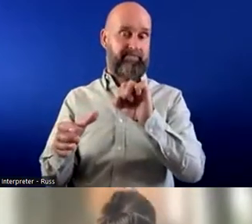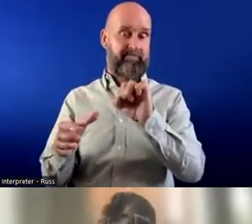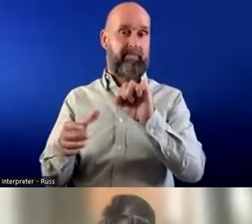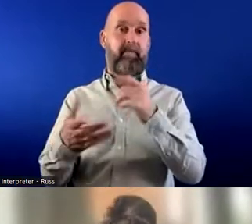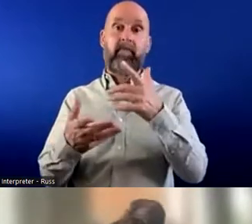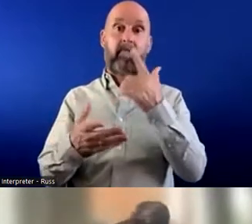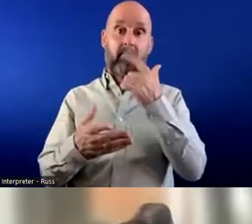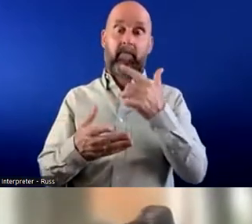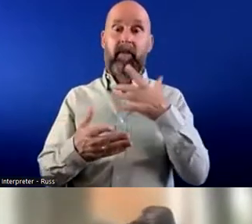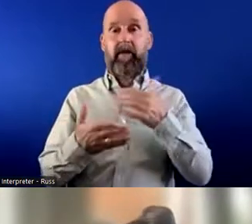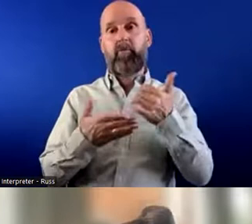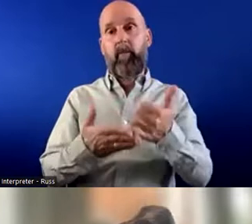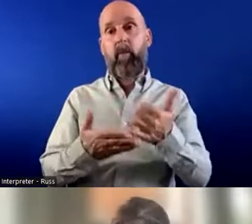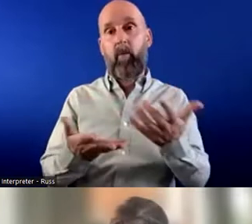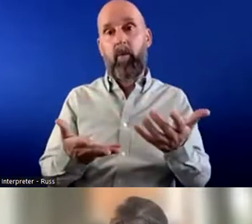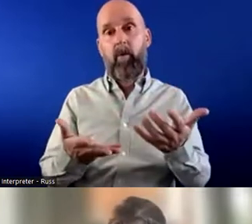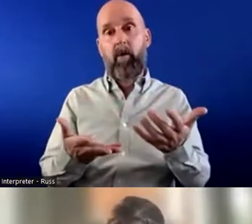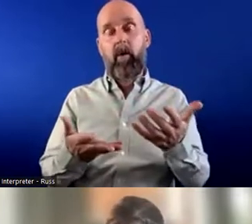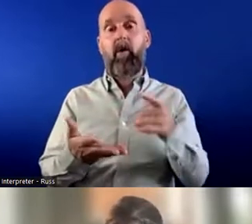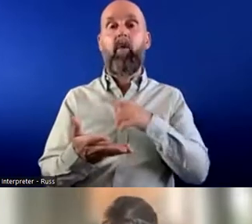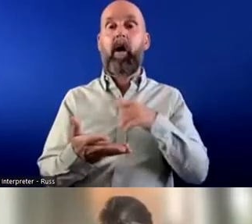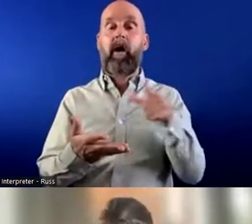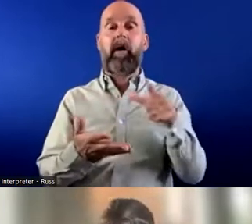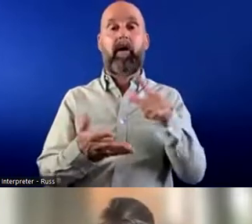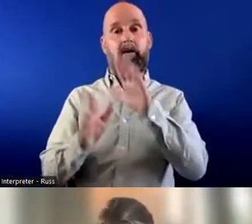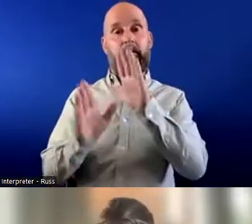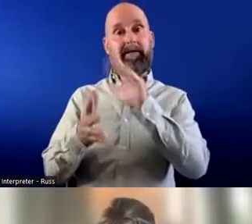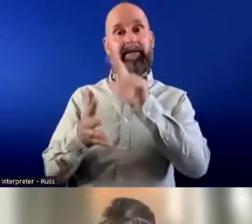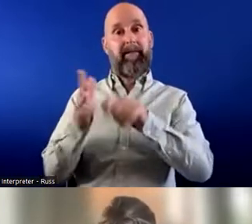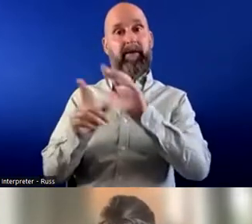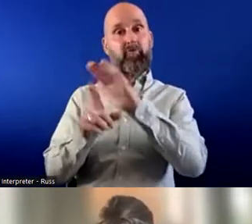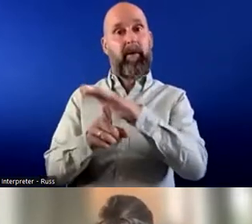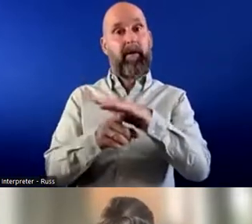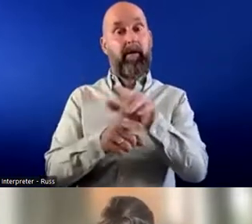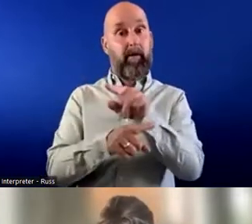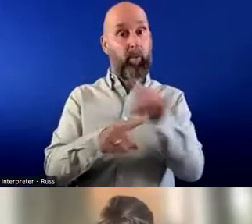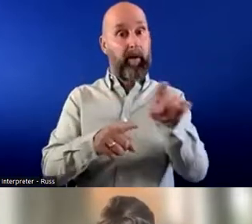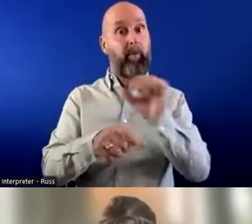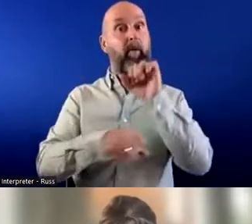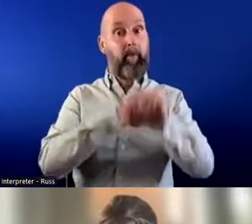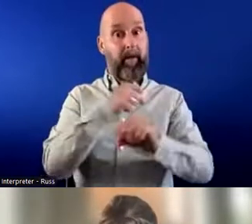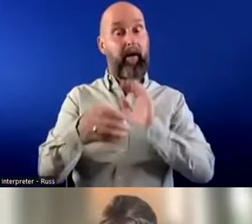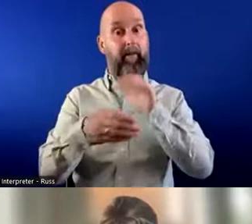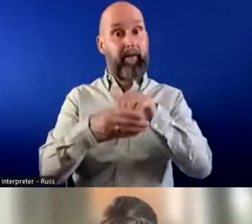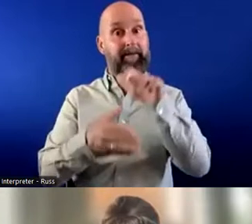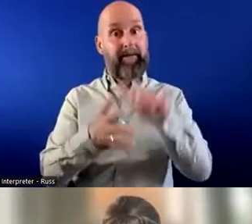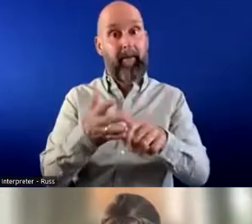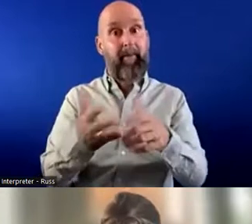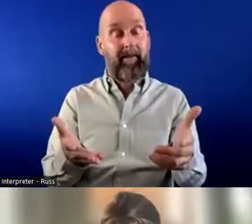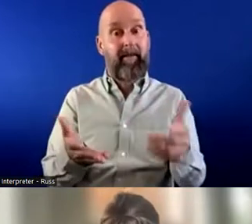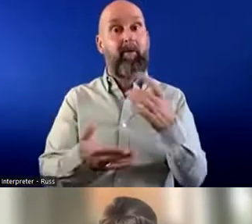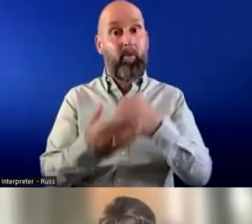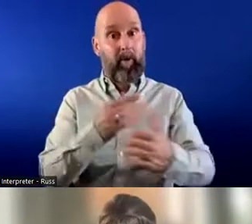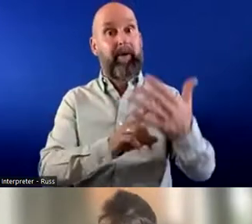required are discriminated against groups that we're all going to end up being in at some stage in our life, as we